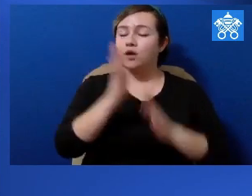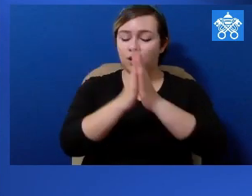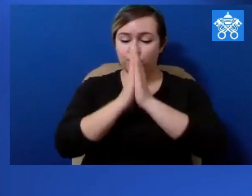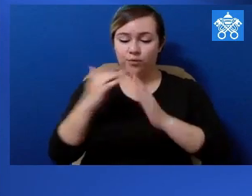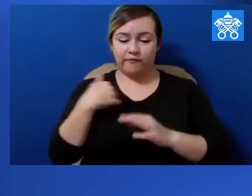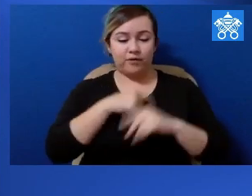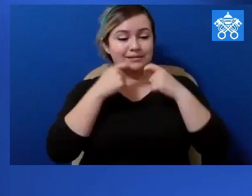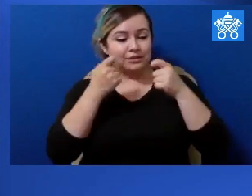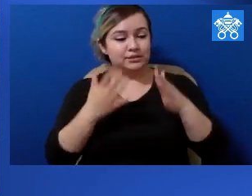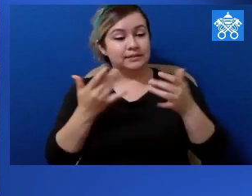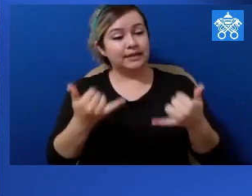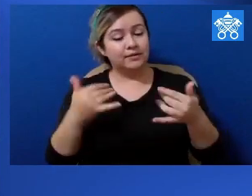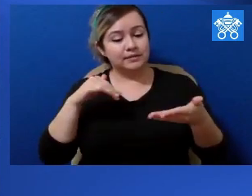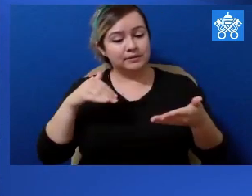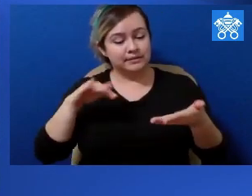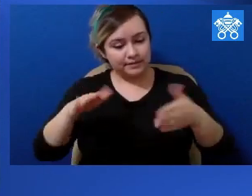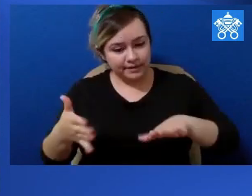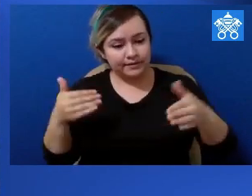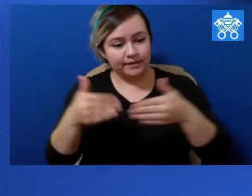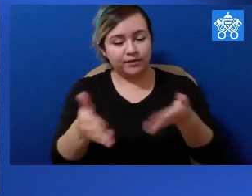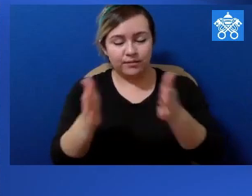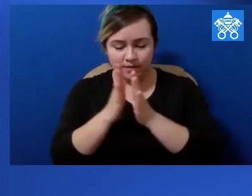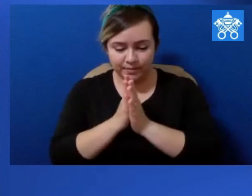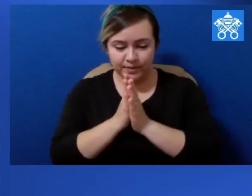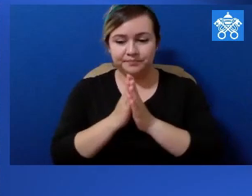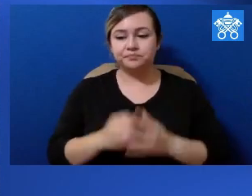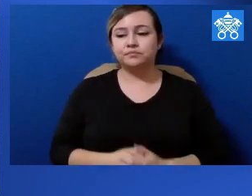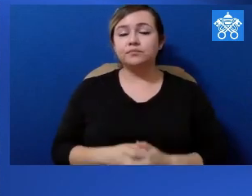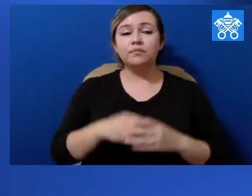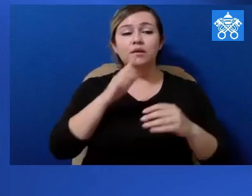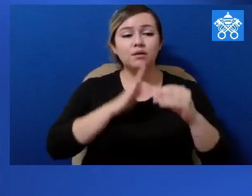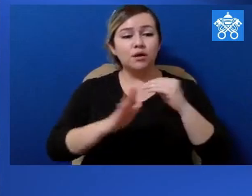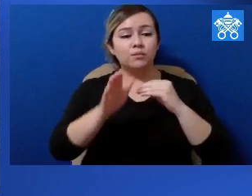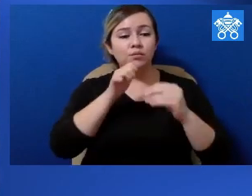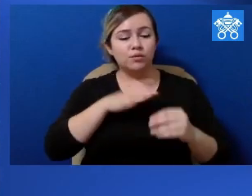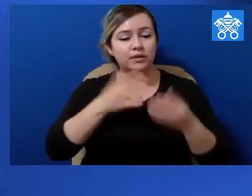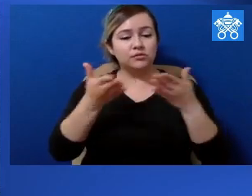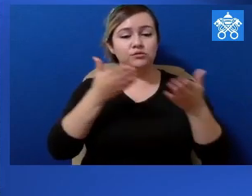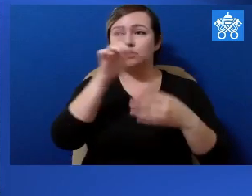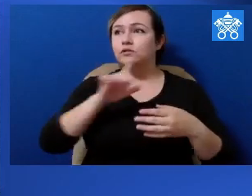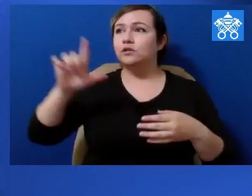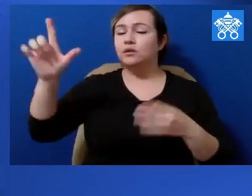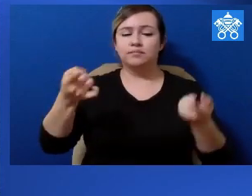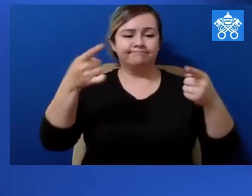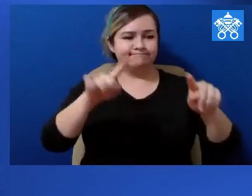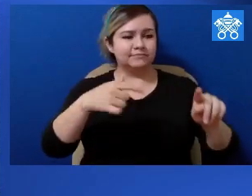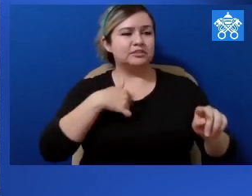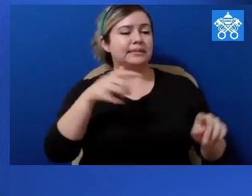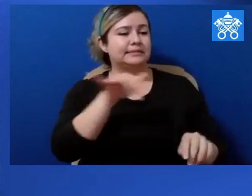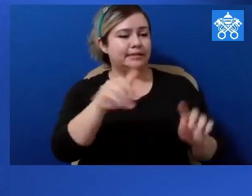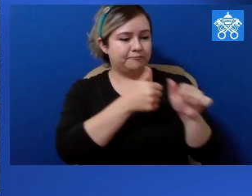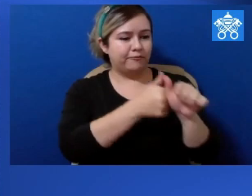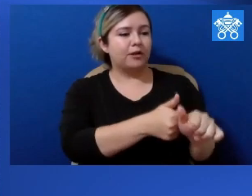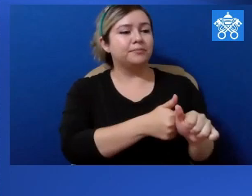in ora mortis nostre. Amen. Ece ancila Domini, fiat mii secundum verbum tuum. Ave Maria, grazie plena,